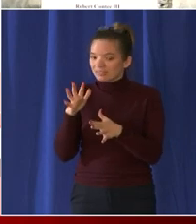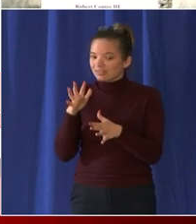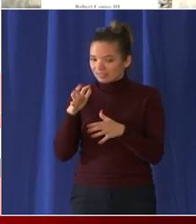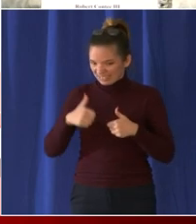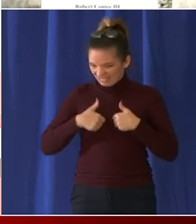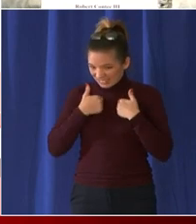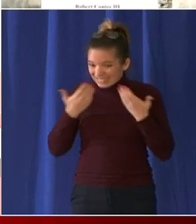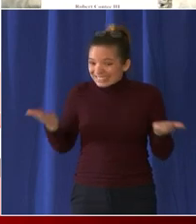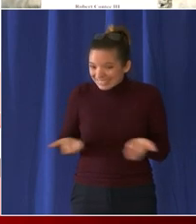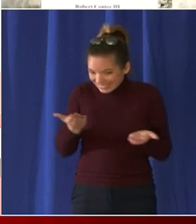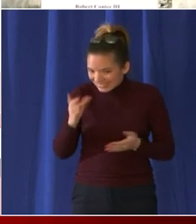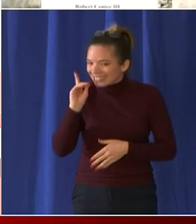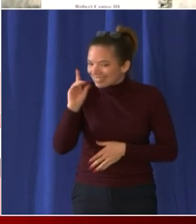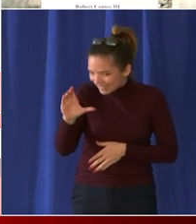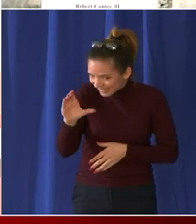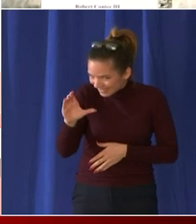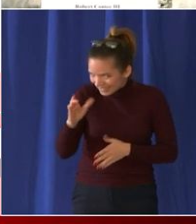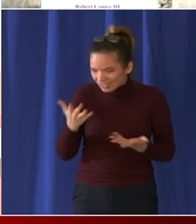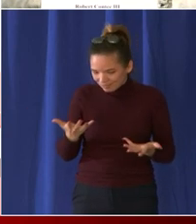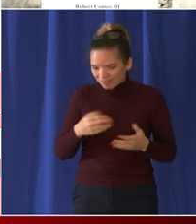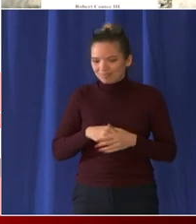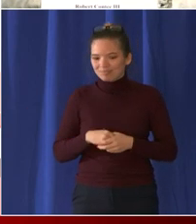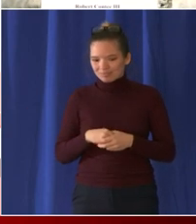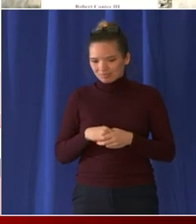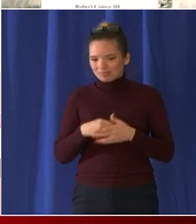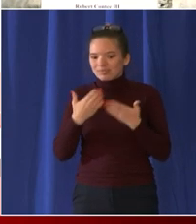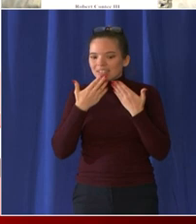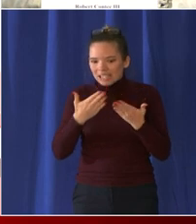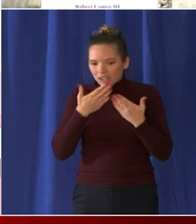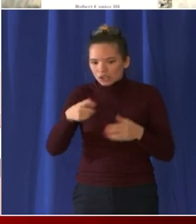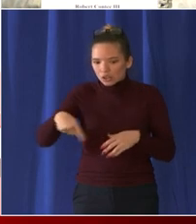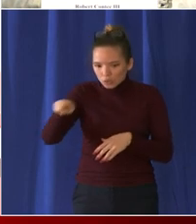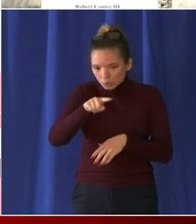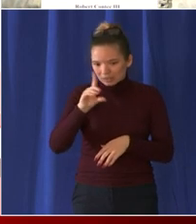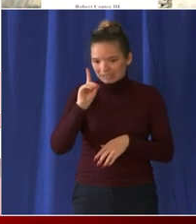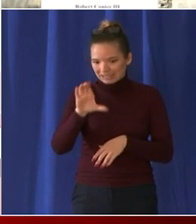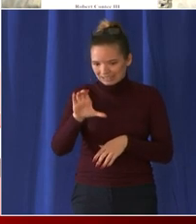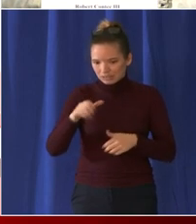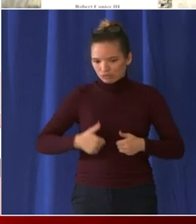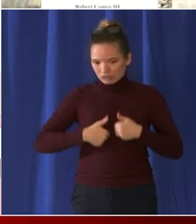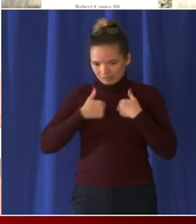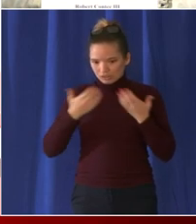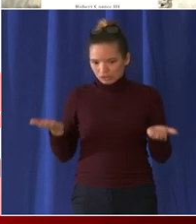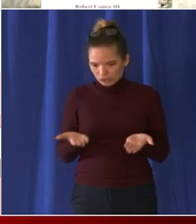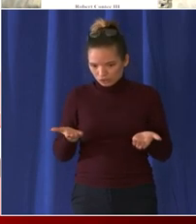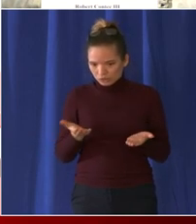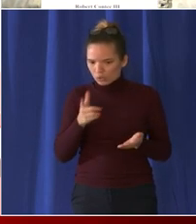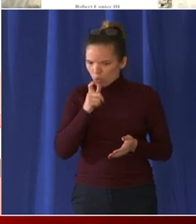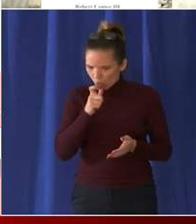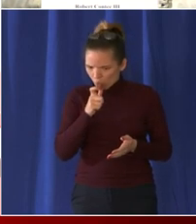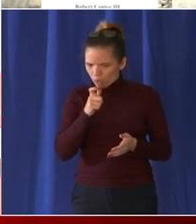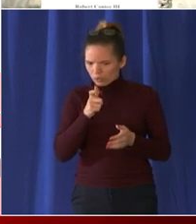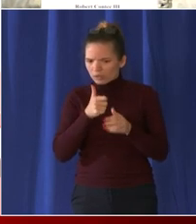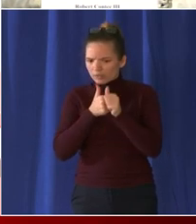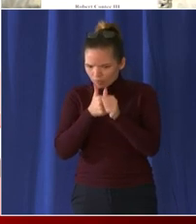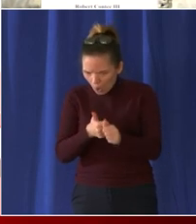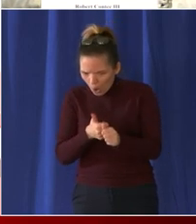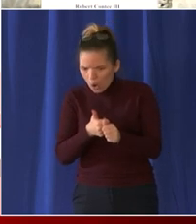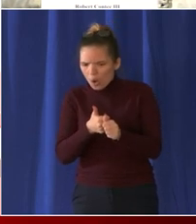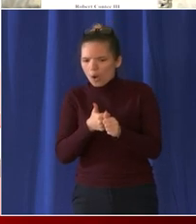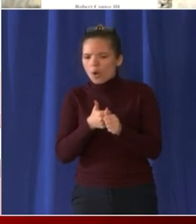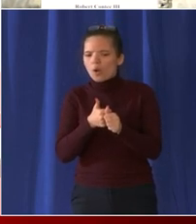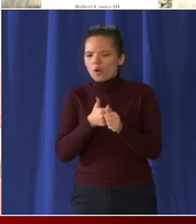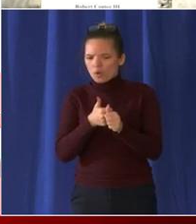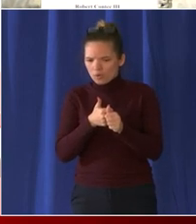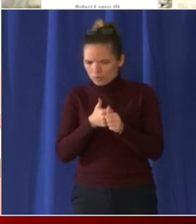insurrection so a huge thank you to the district of columbia residents who uh certainly uh heeded the mayor's uh call to just pretty